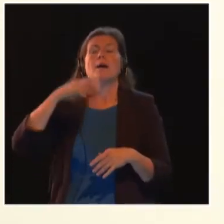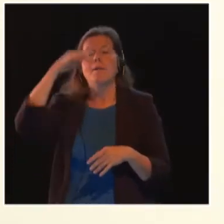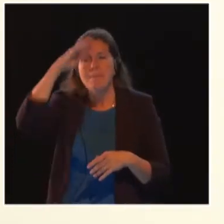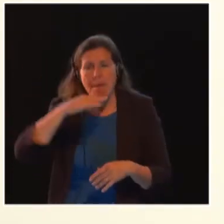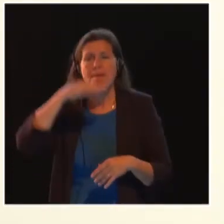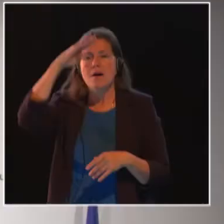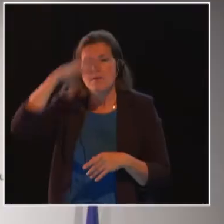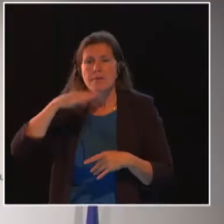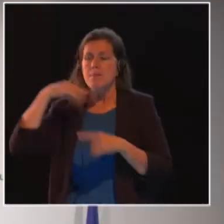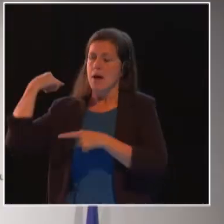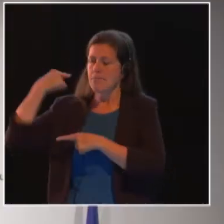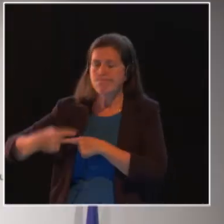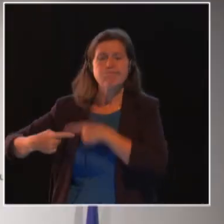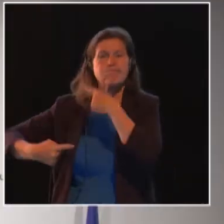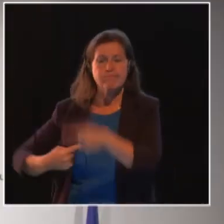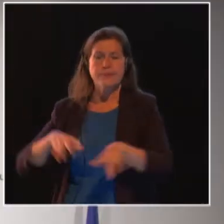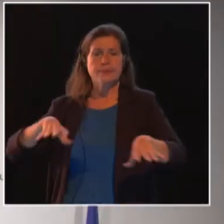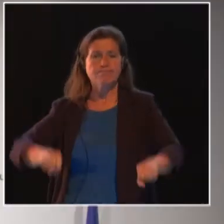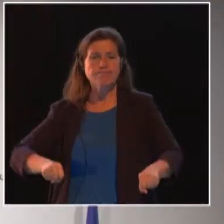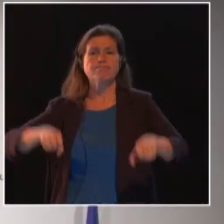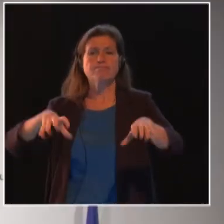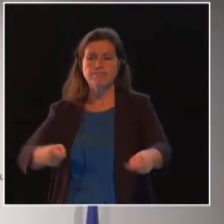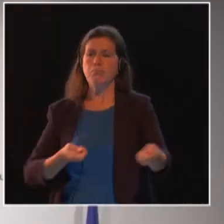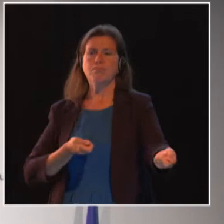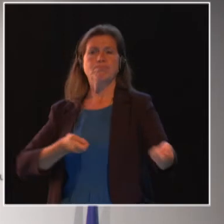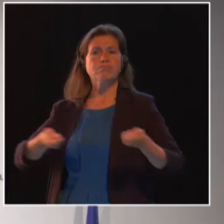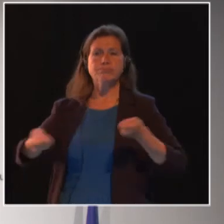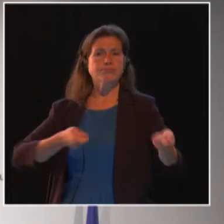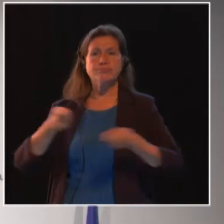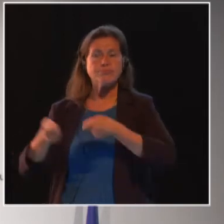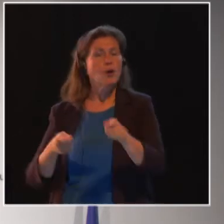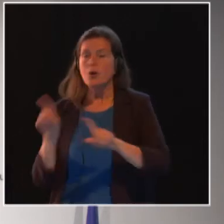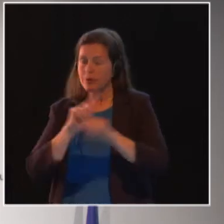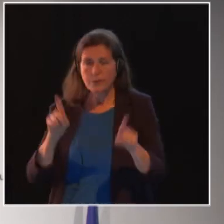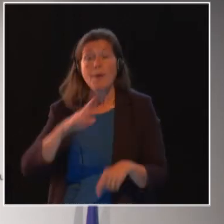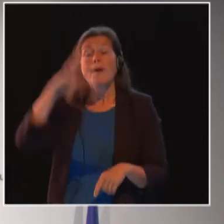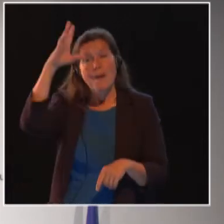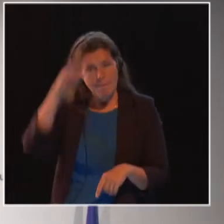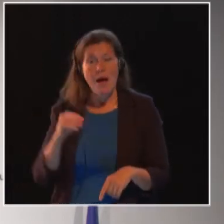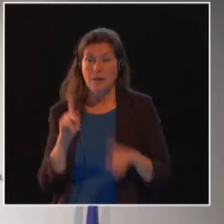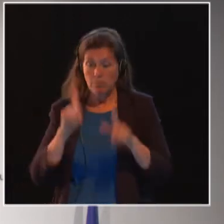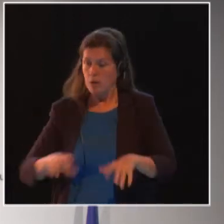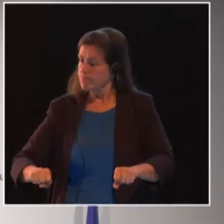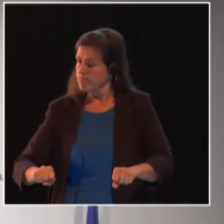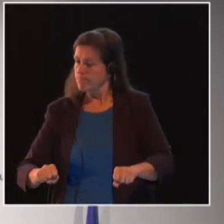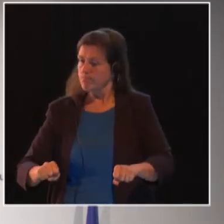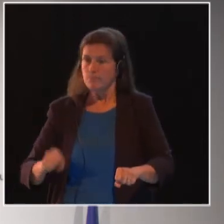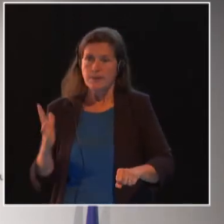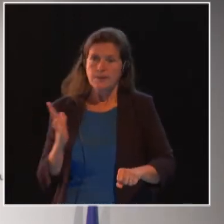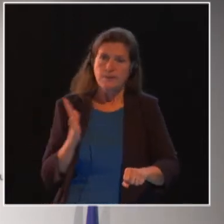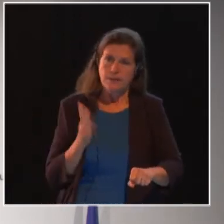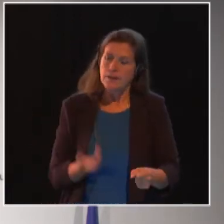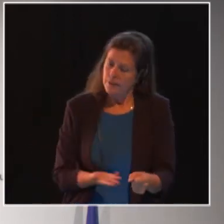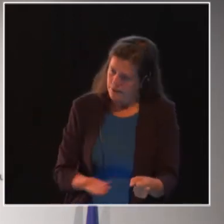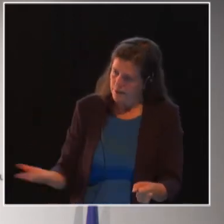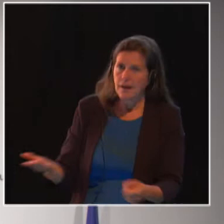cannot stay aside and say, women, you take the lead. Men have to give the space. And patriarchy means